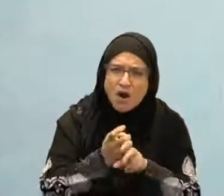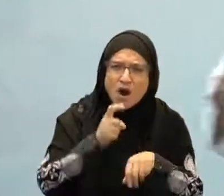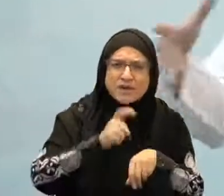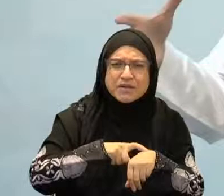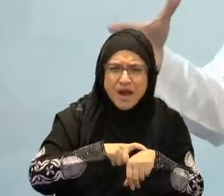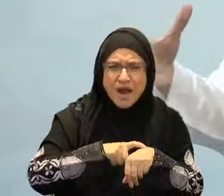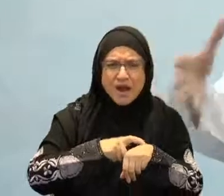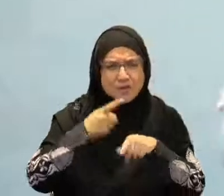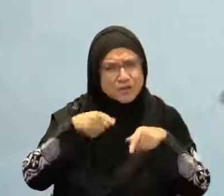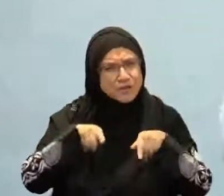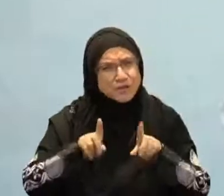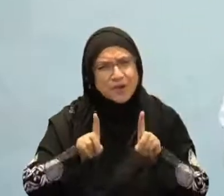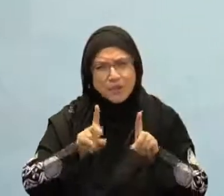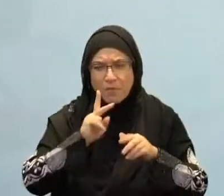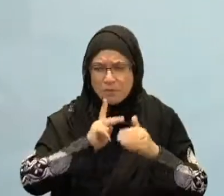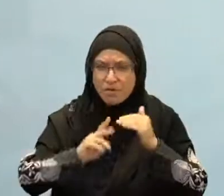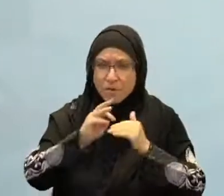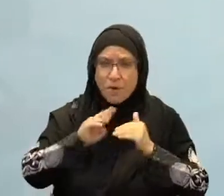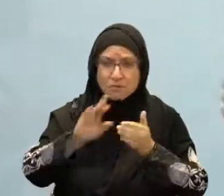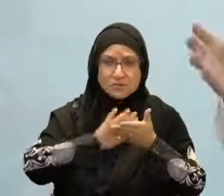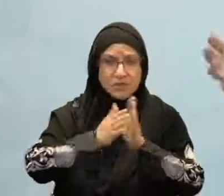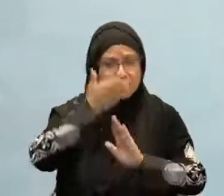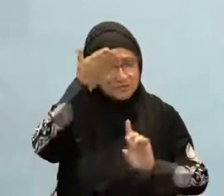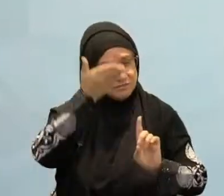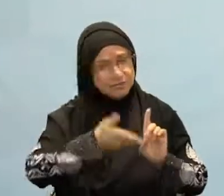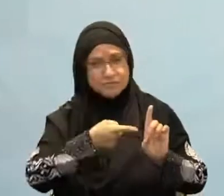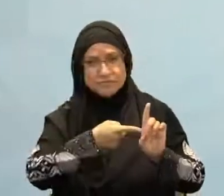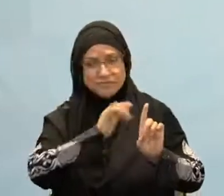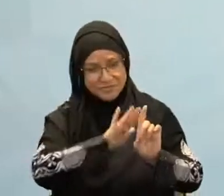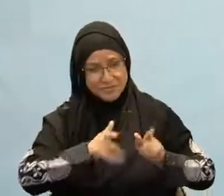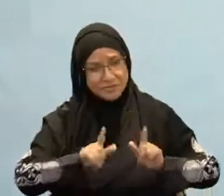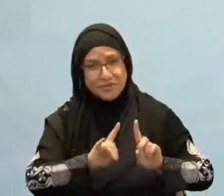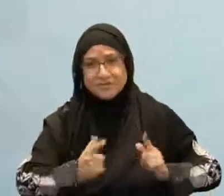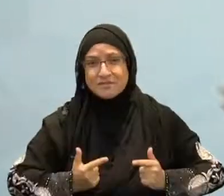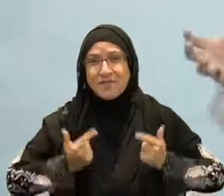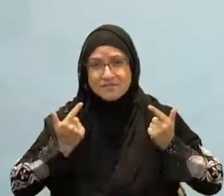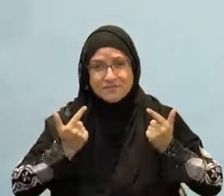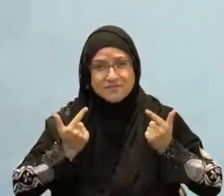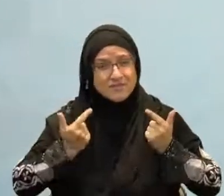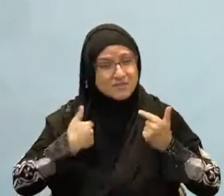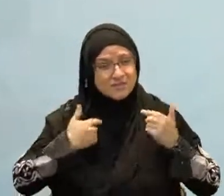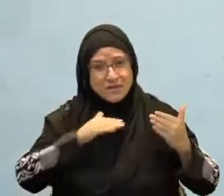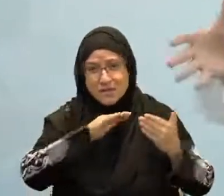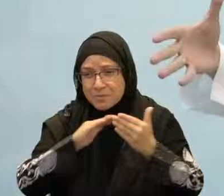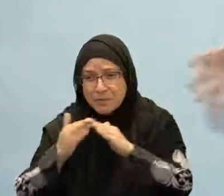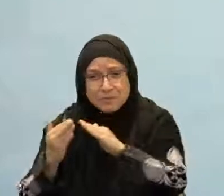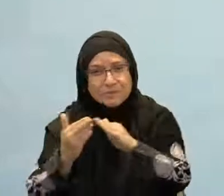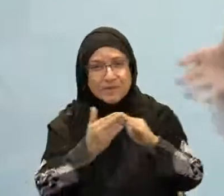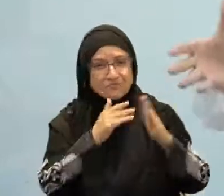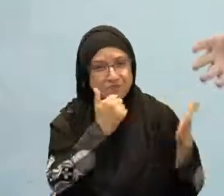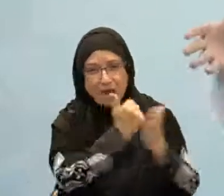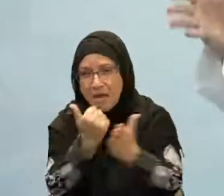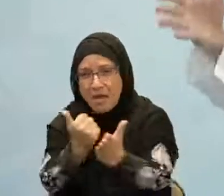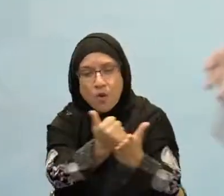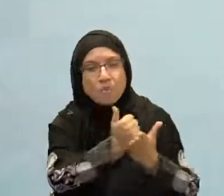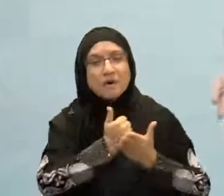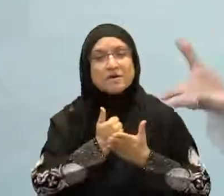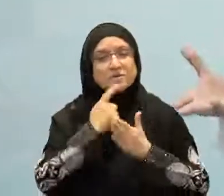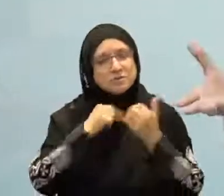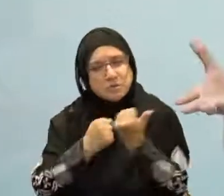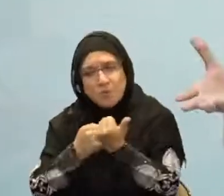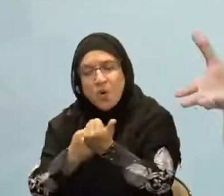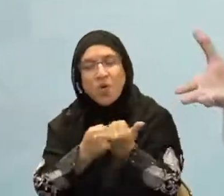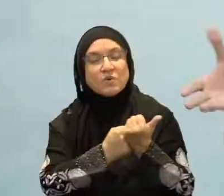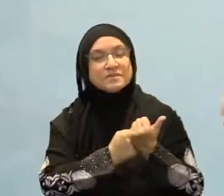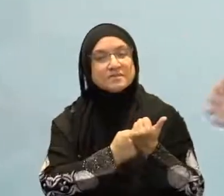persecution and had no community, which is one of the wisdoms that the ulema mentioned. They didn't have a community to gather. They had no